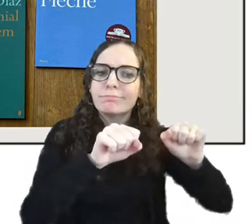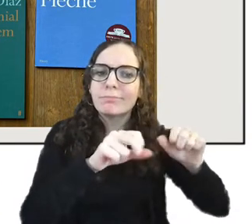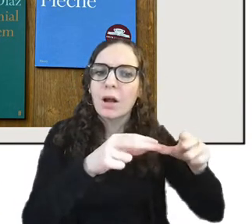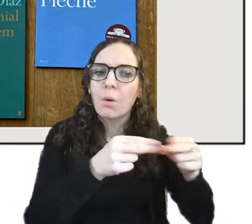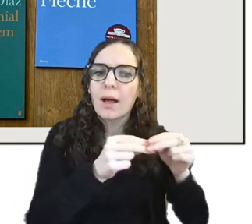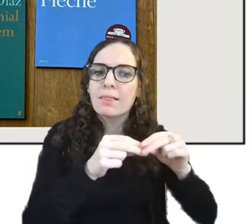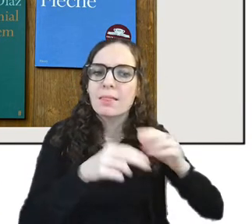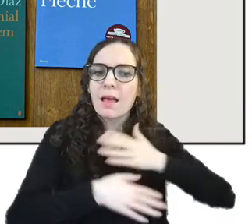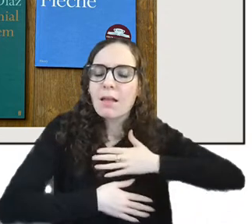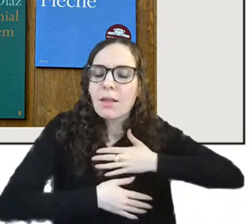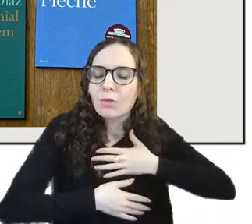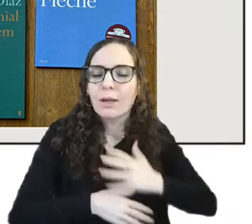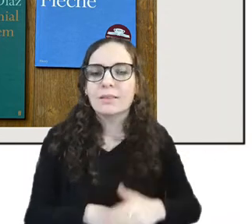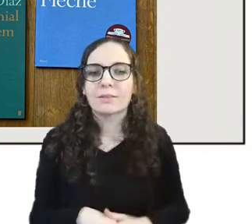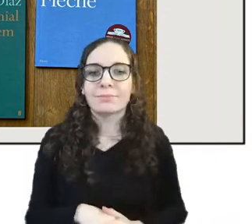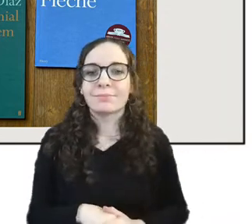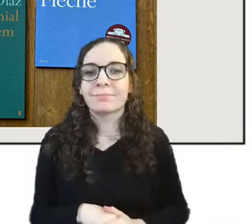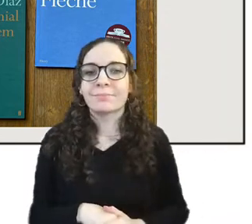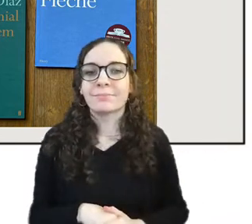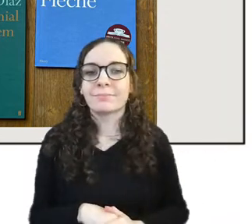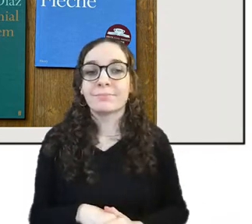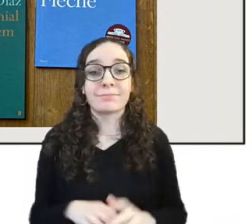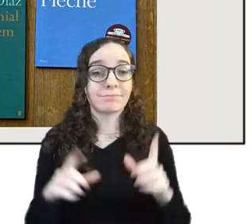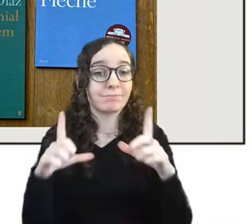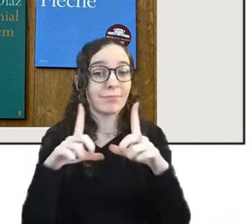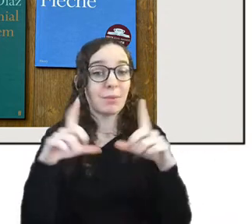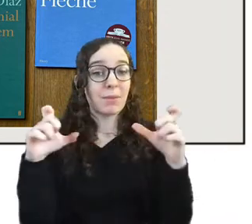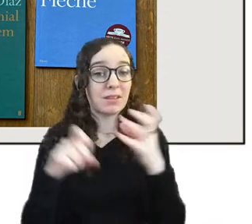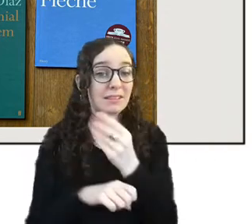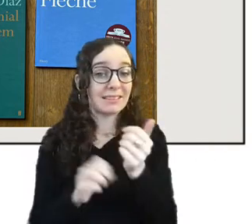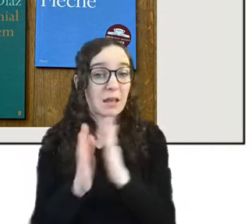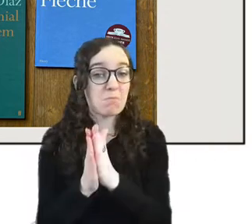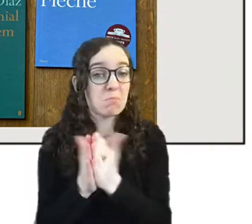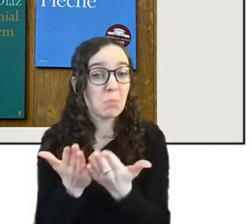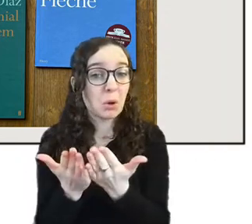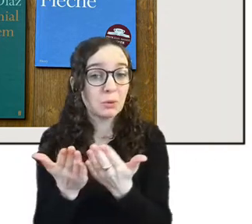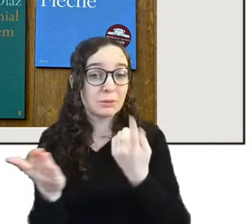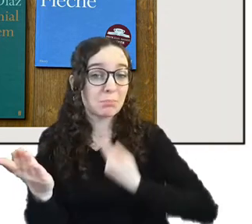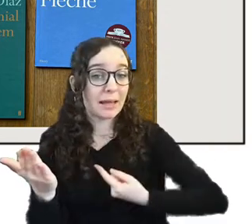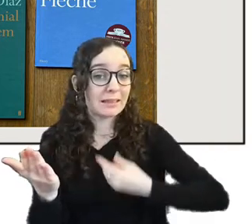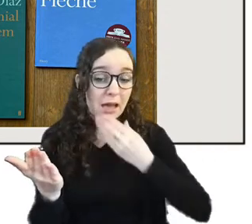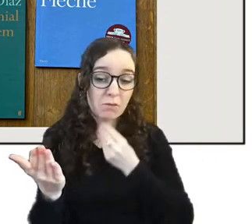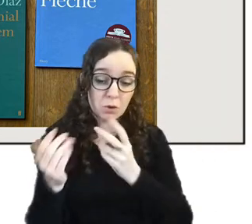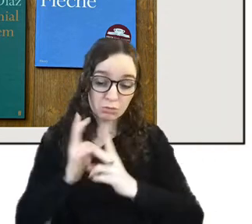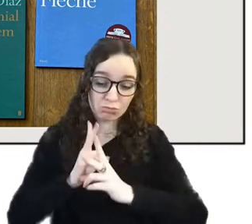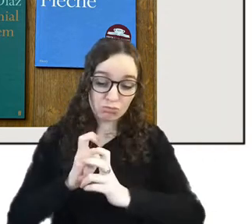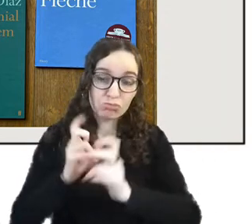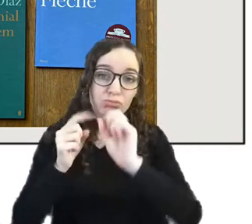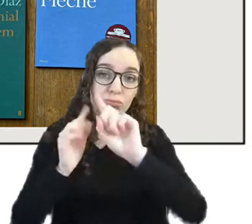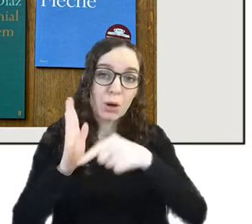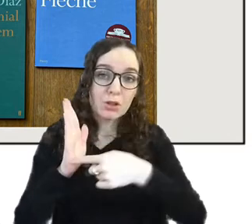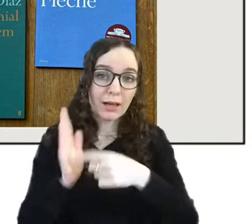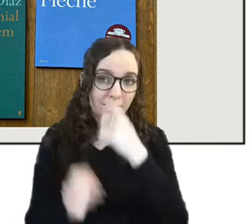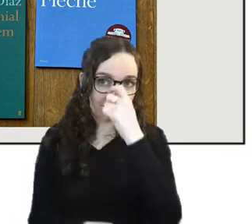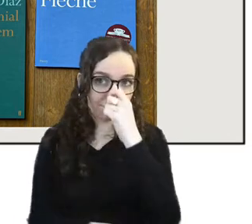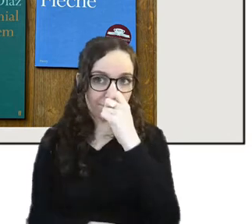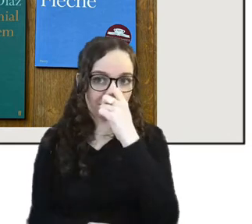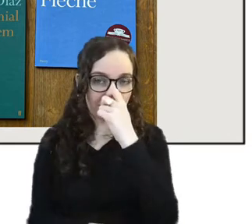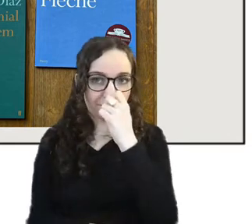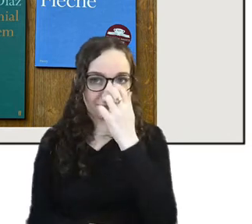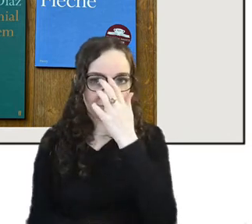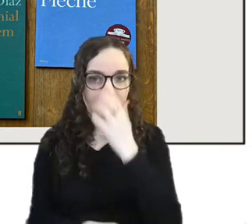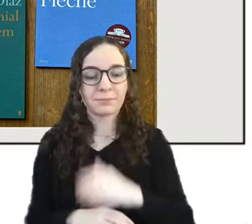and here are some pictures of some of the books i used to research my project so on the left yes